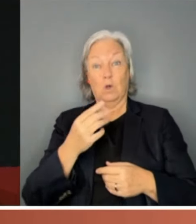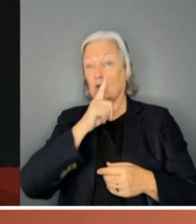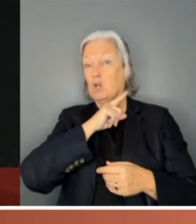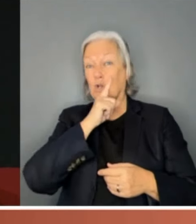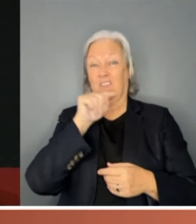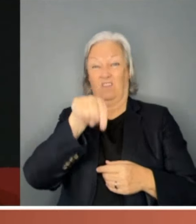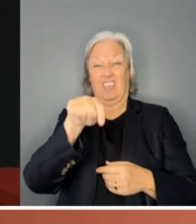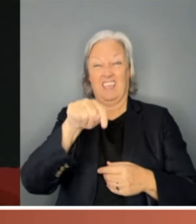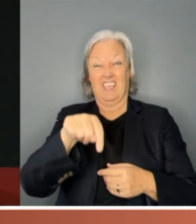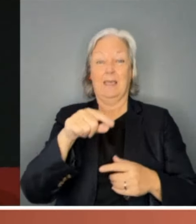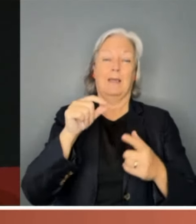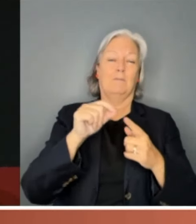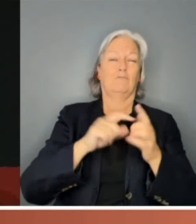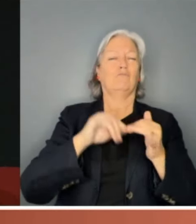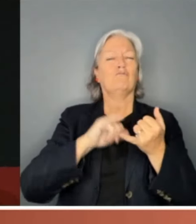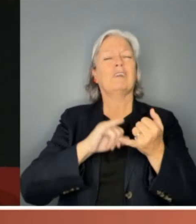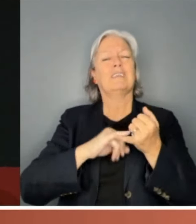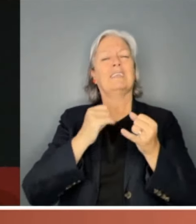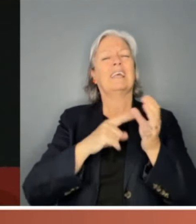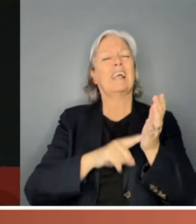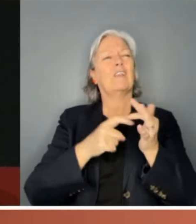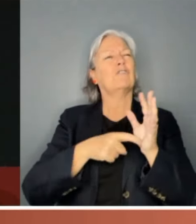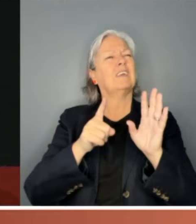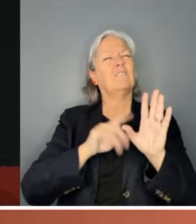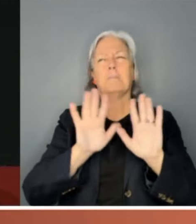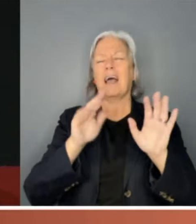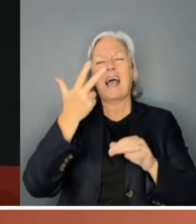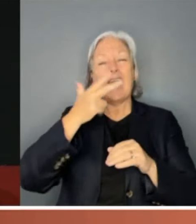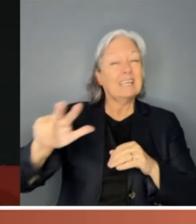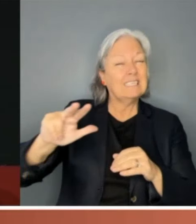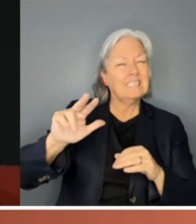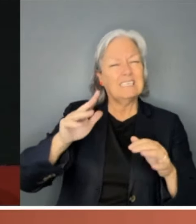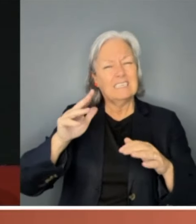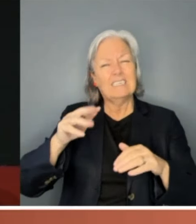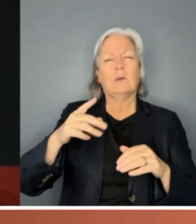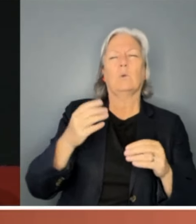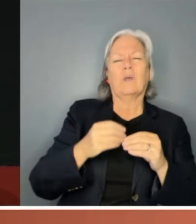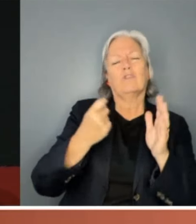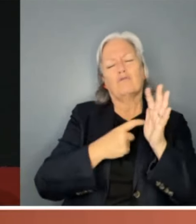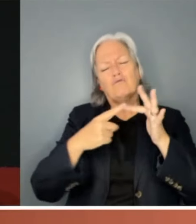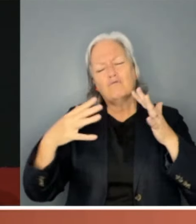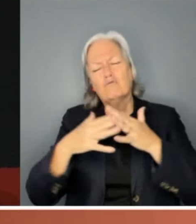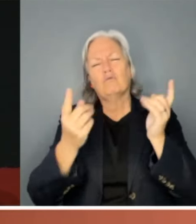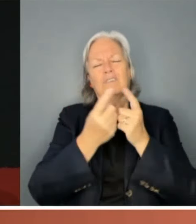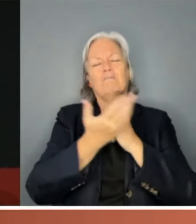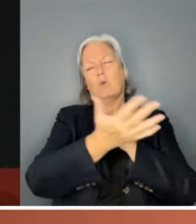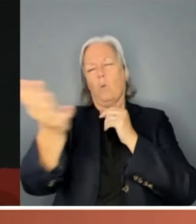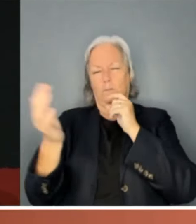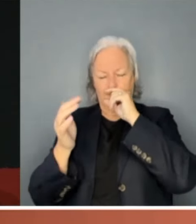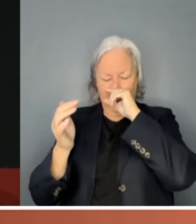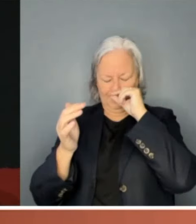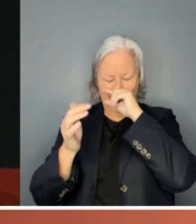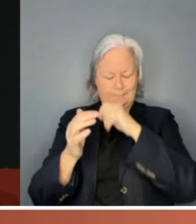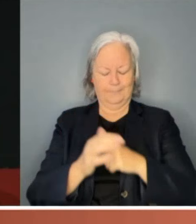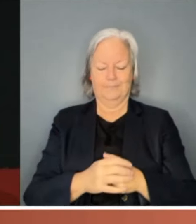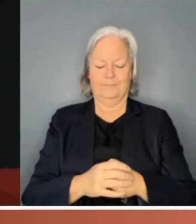80-odd blokes, if you include all the crews and what have you. And, you know, it